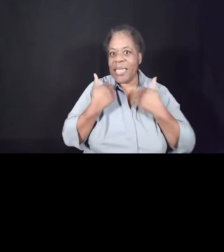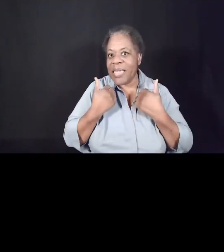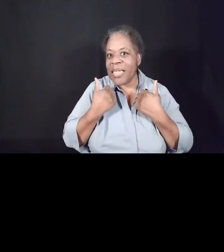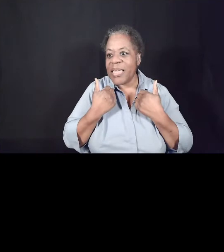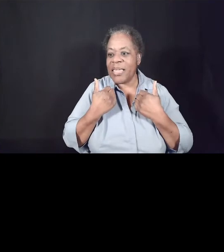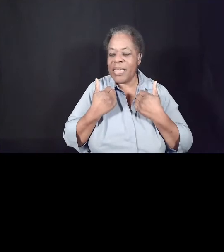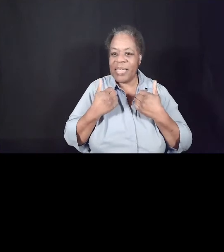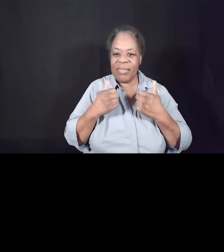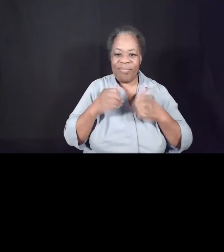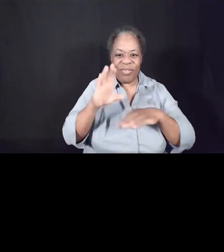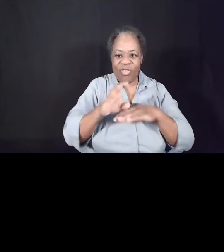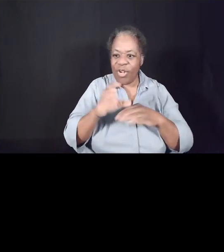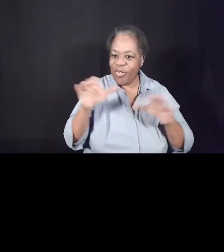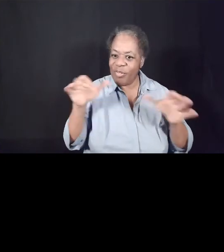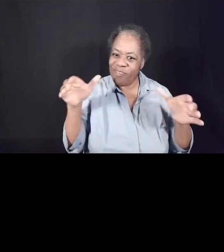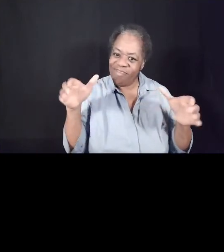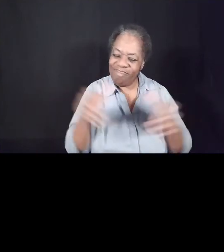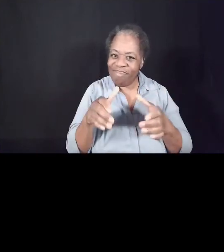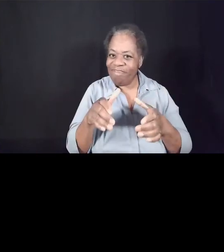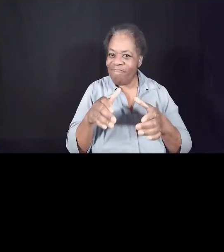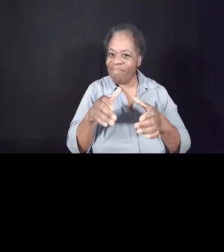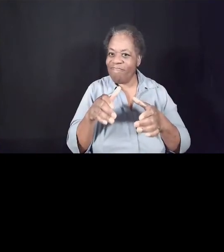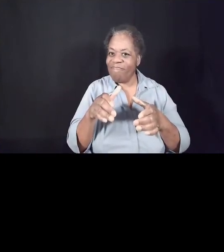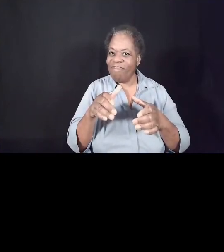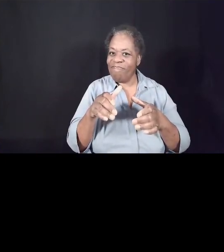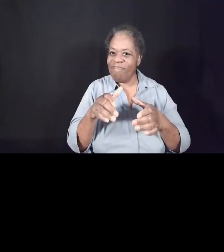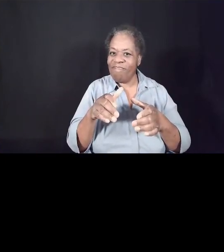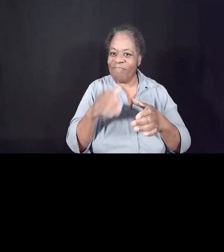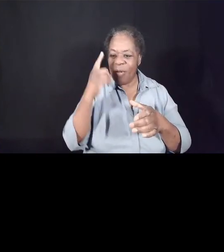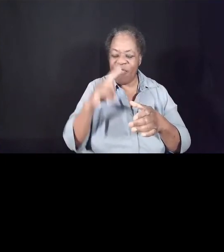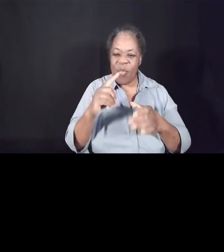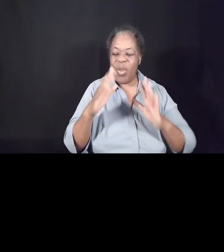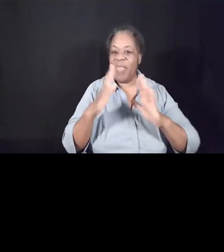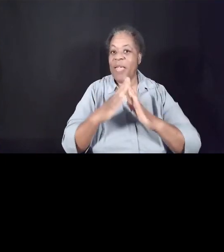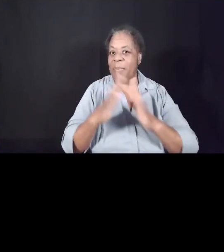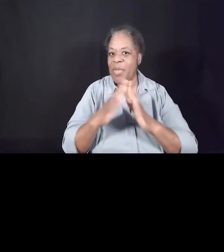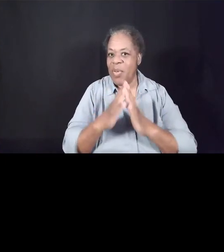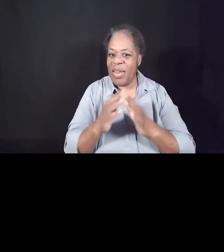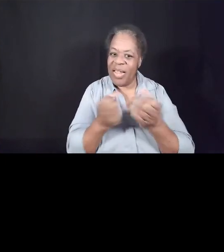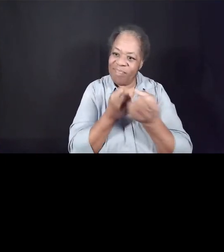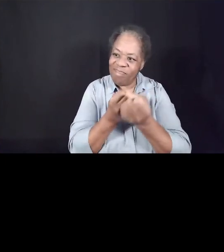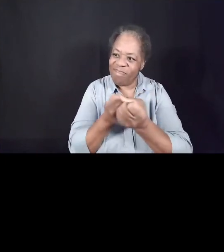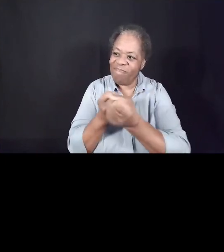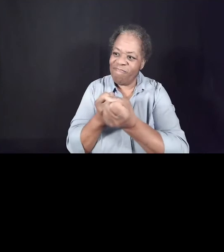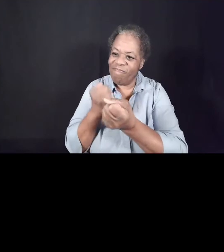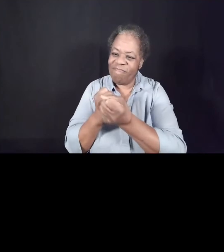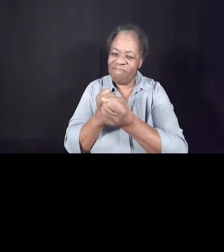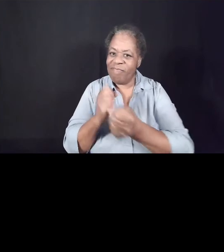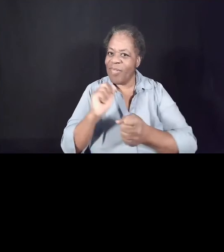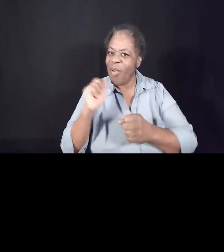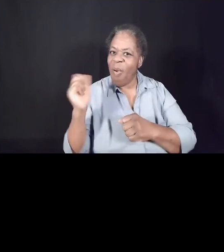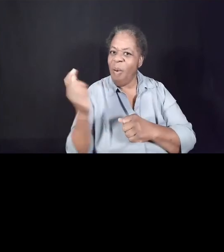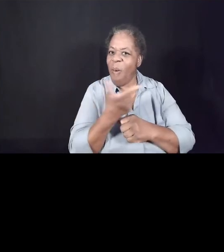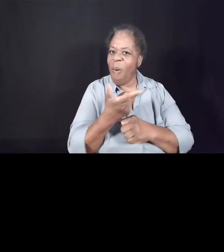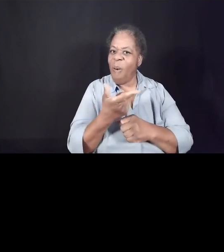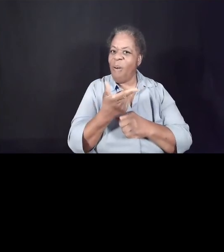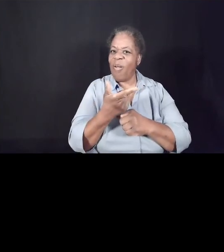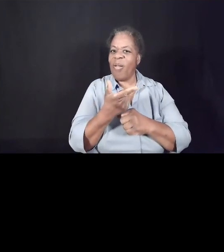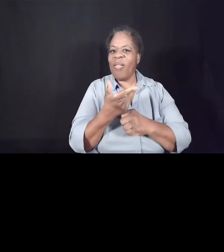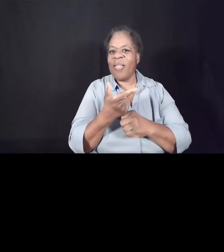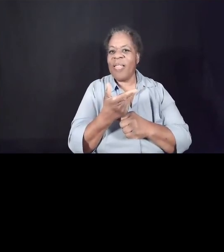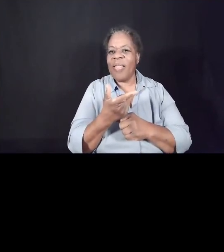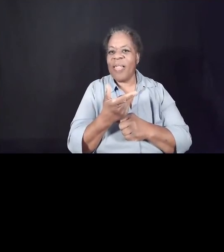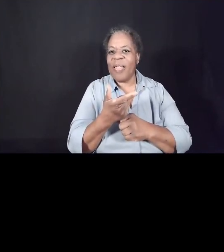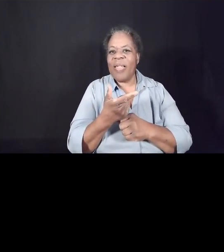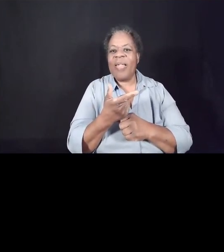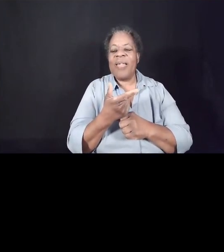a church that is genuinely for the community. All of that is irrelevant if, in fact, we aren't